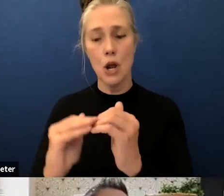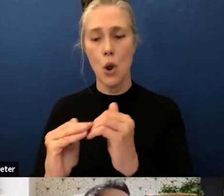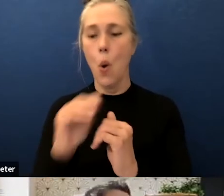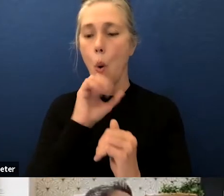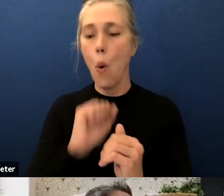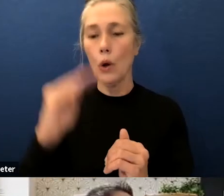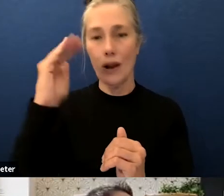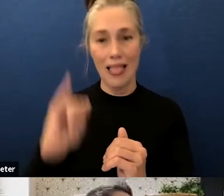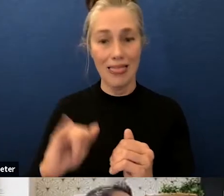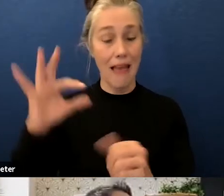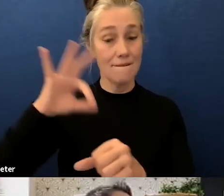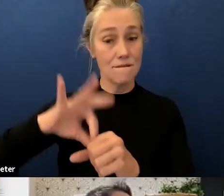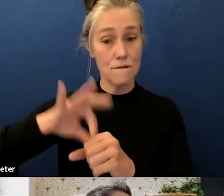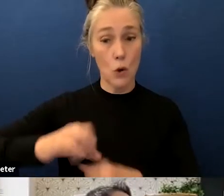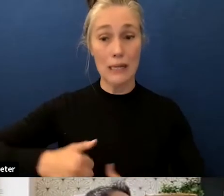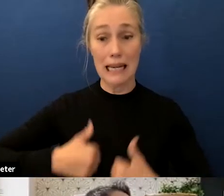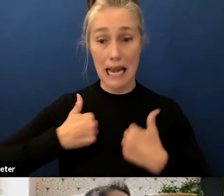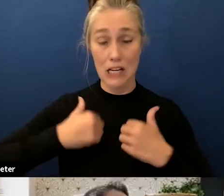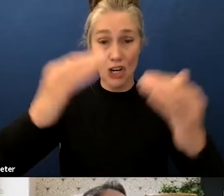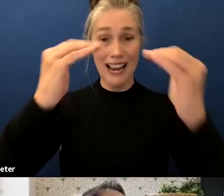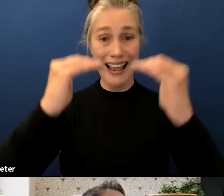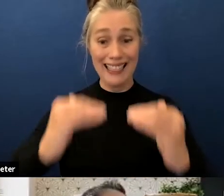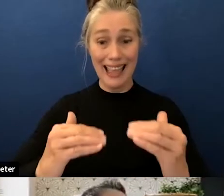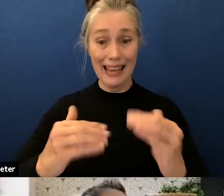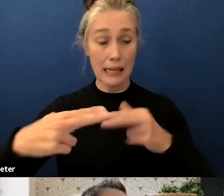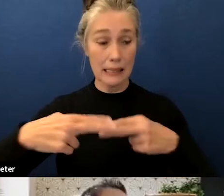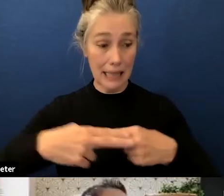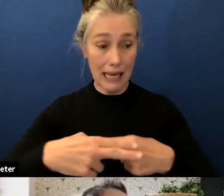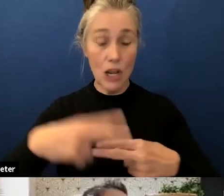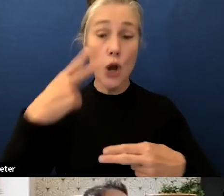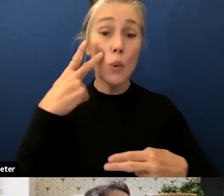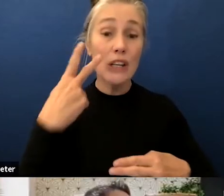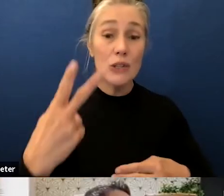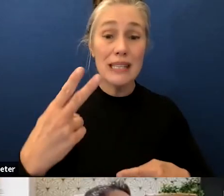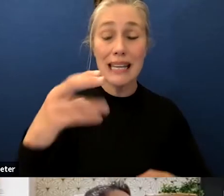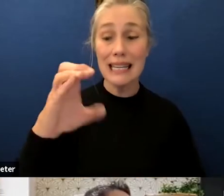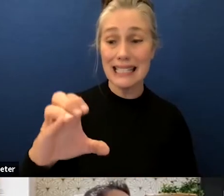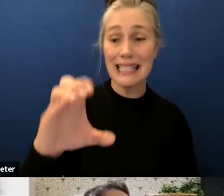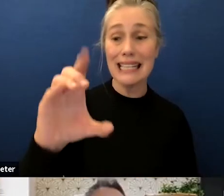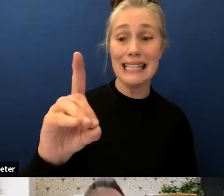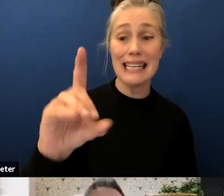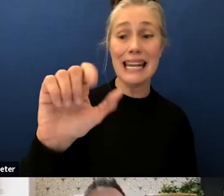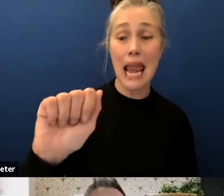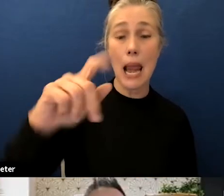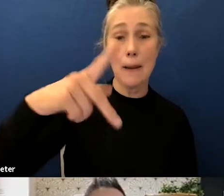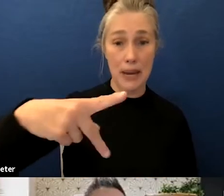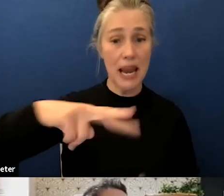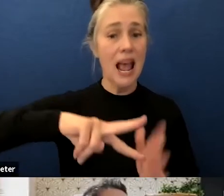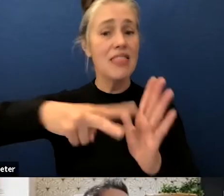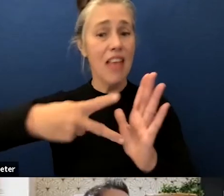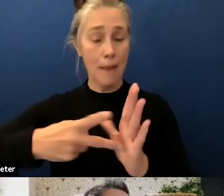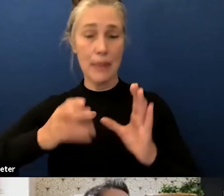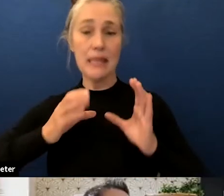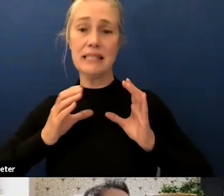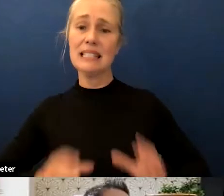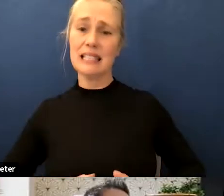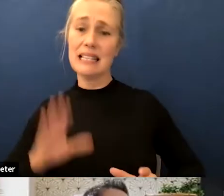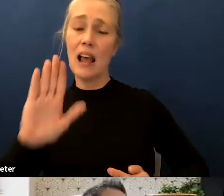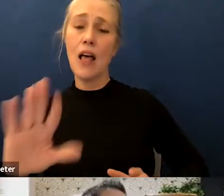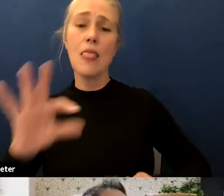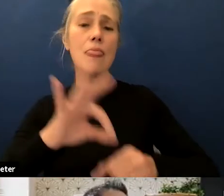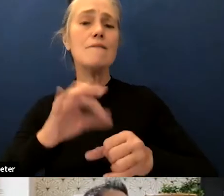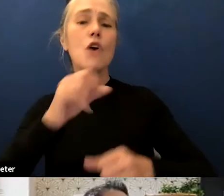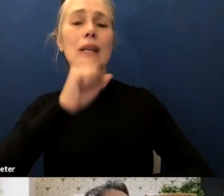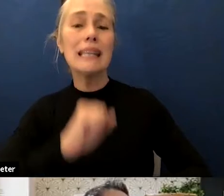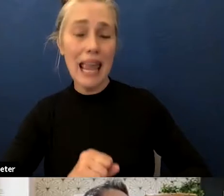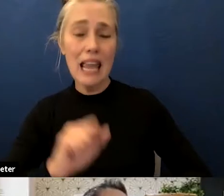when you look at your cvap which is your citizen voting age population uh we